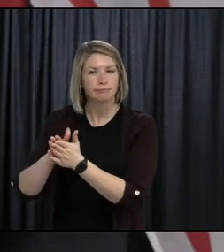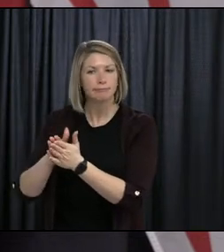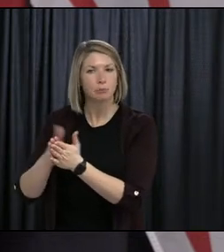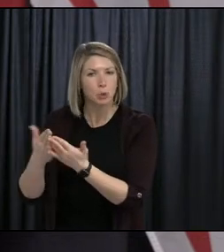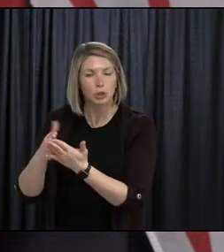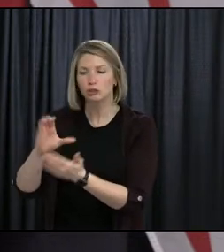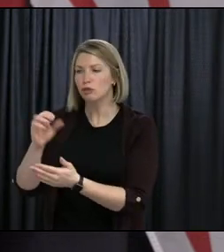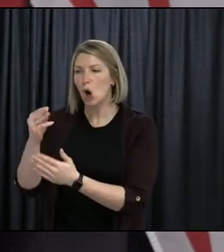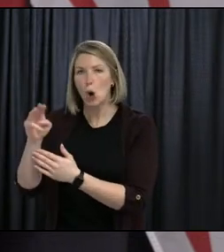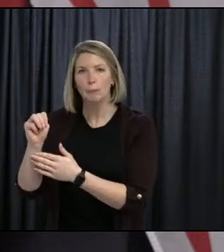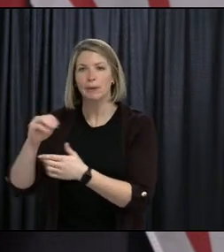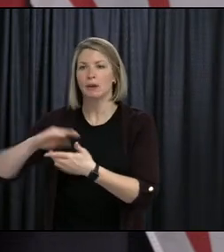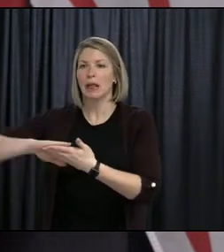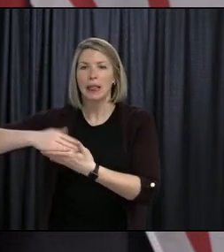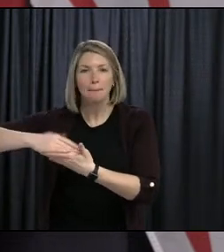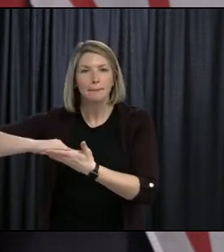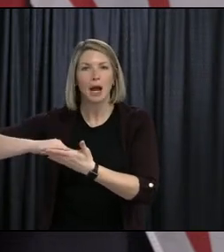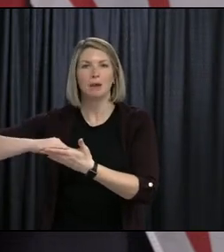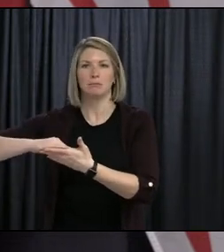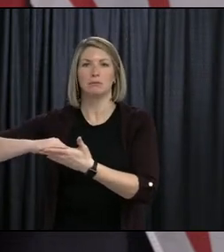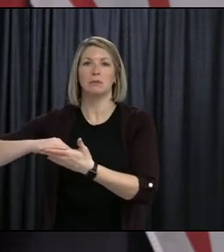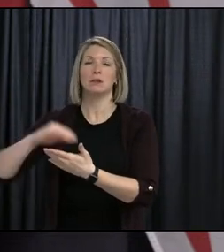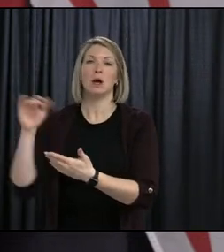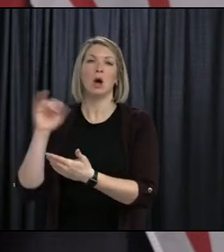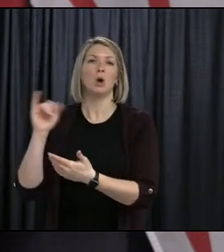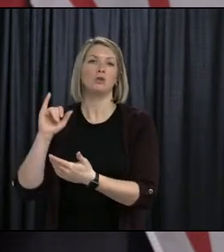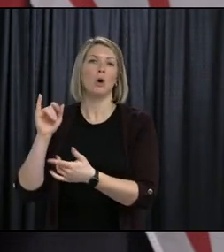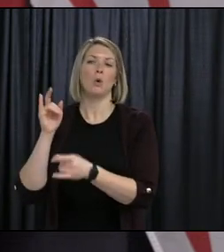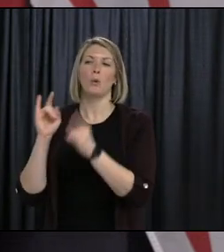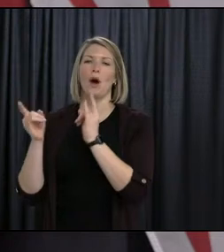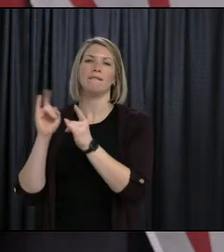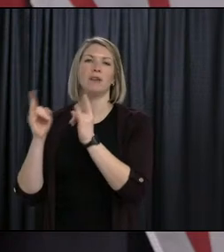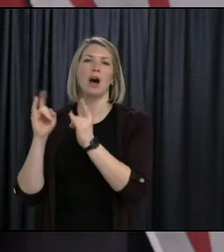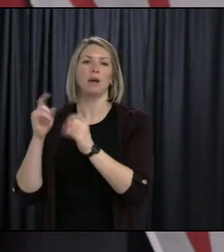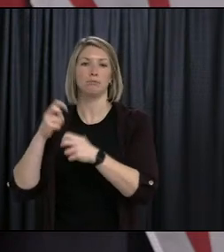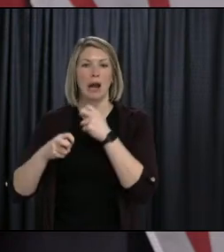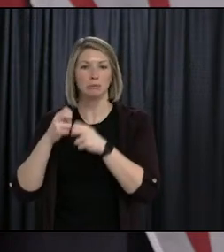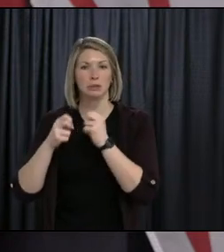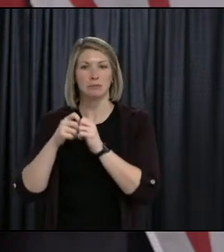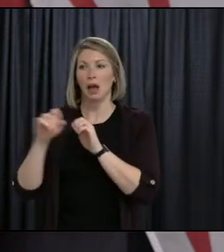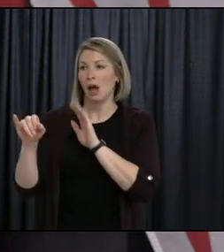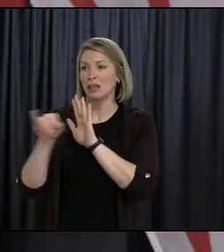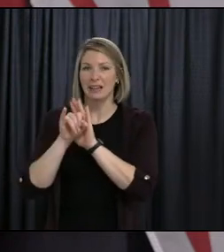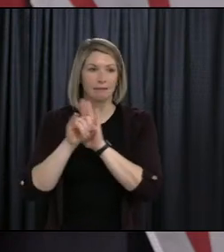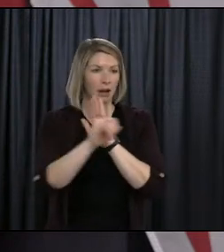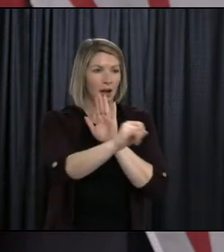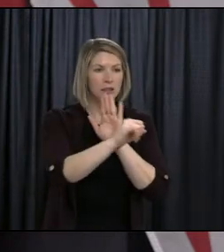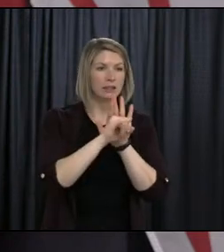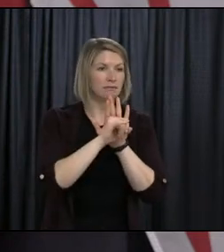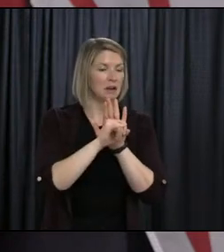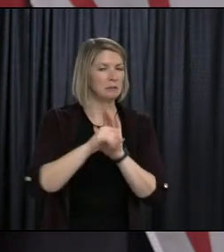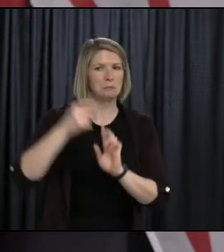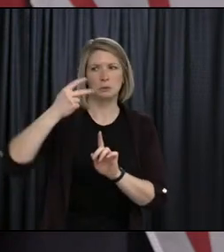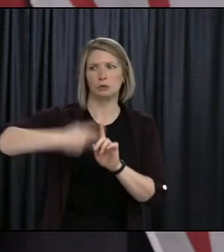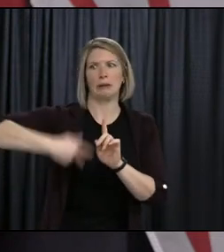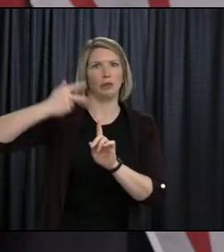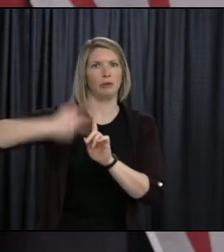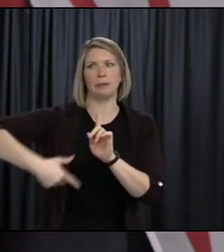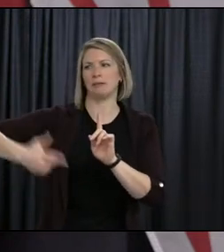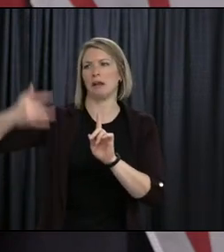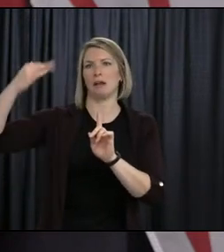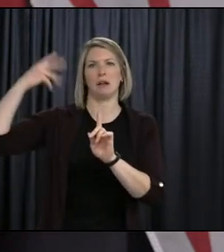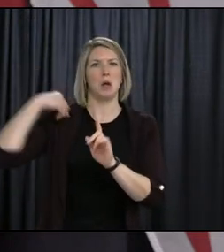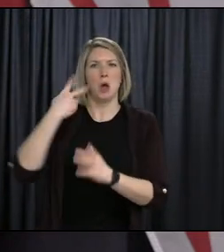And similarly, the MiFi issues were addressed months ago by both